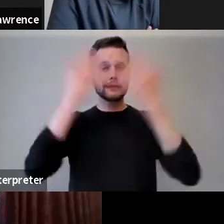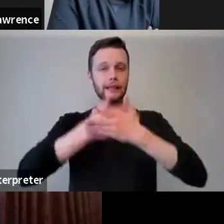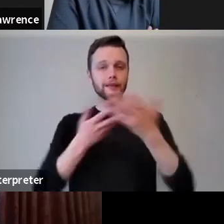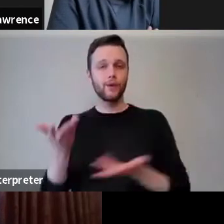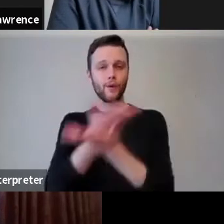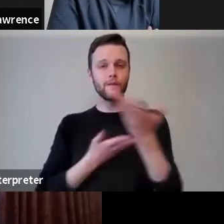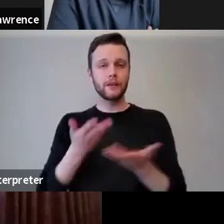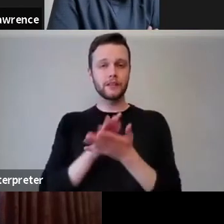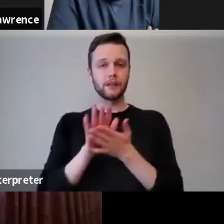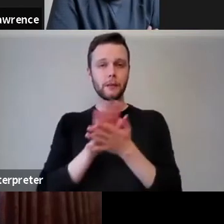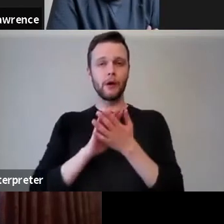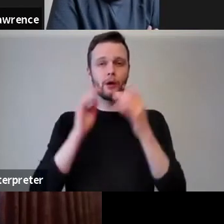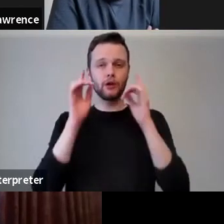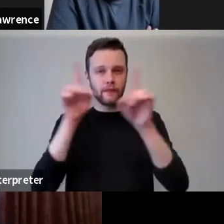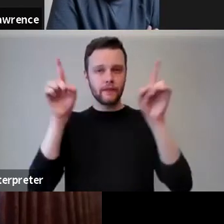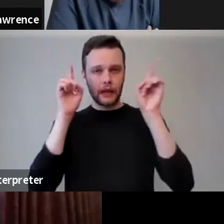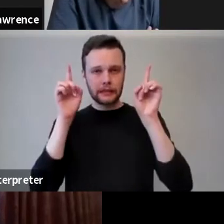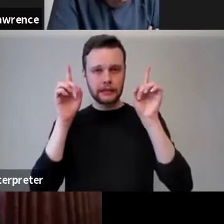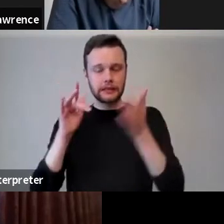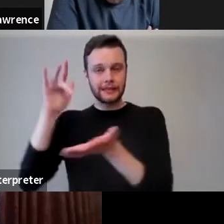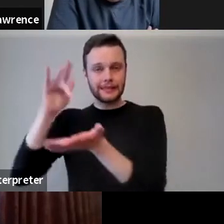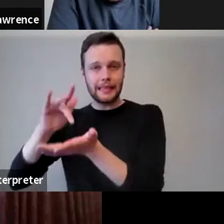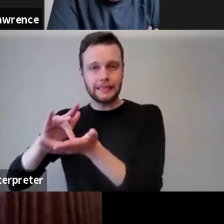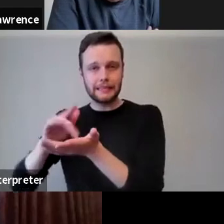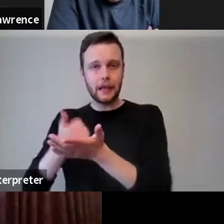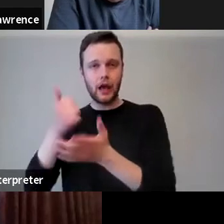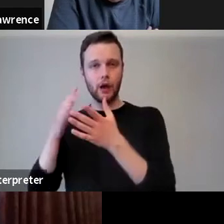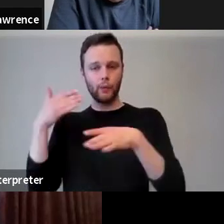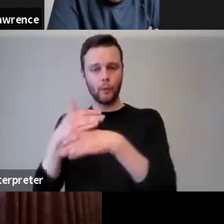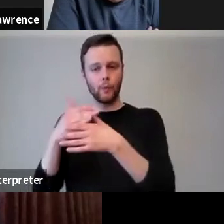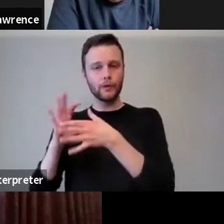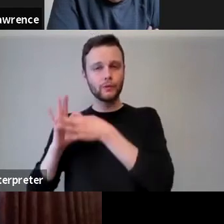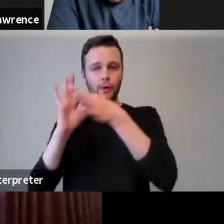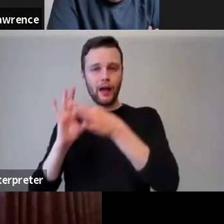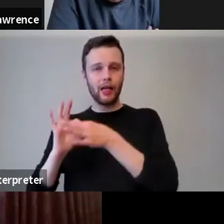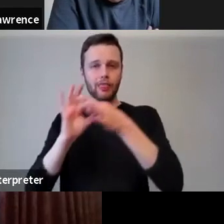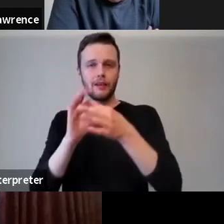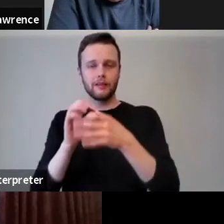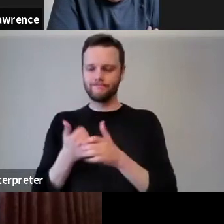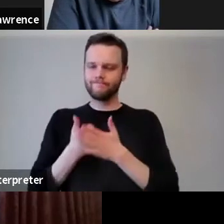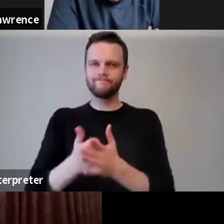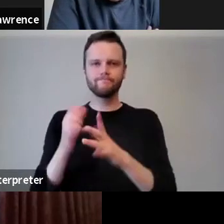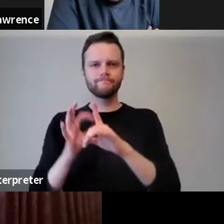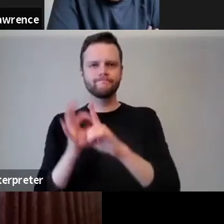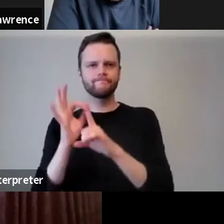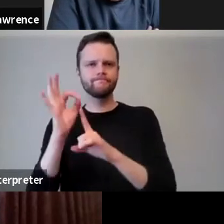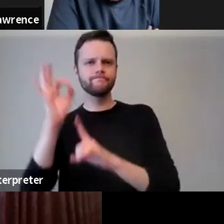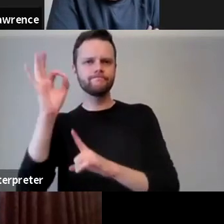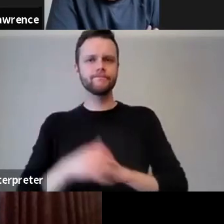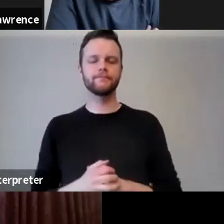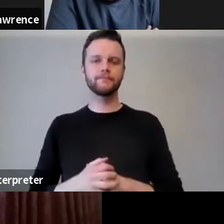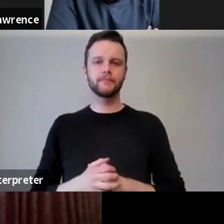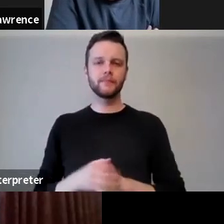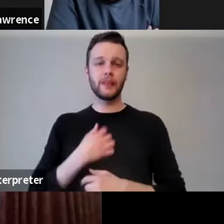universities and cities and how they can work together to help recovery, and in particular how